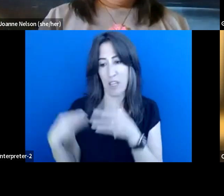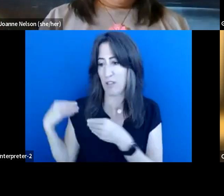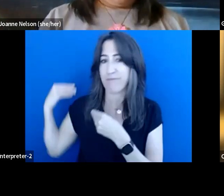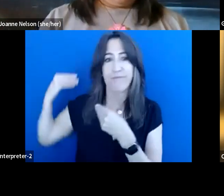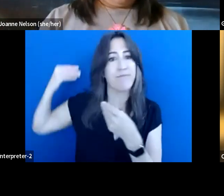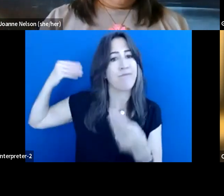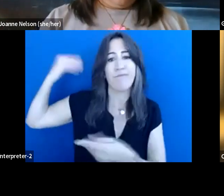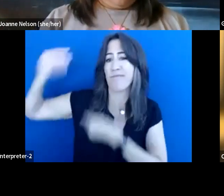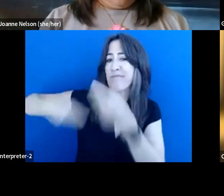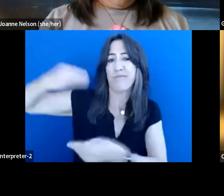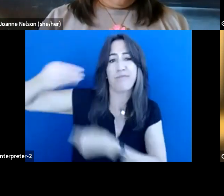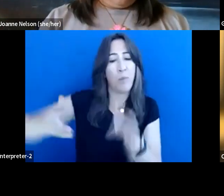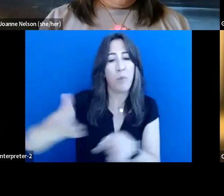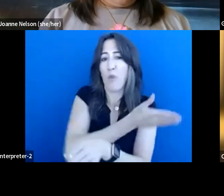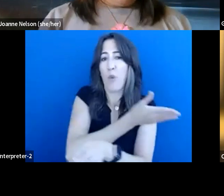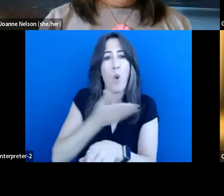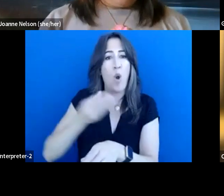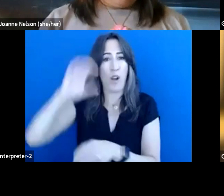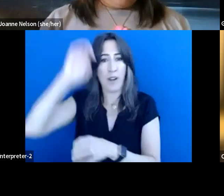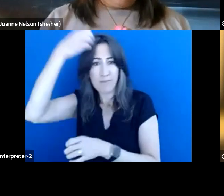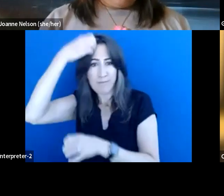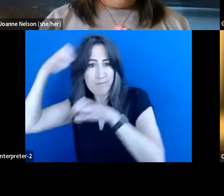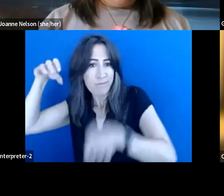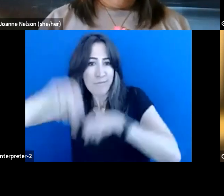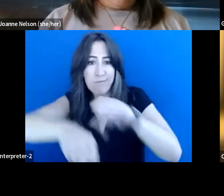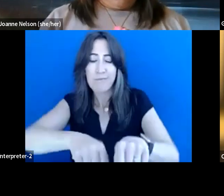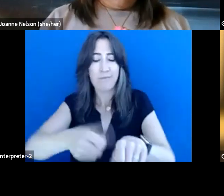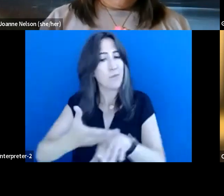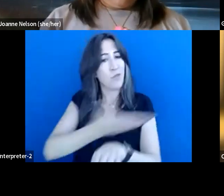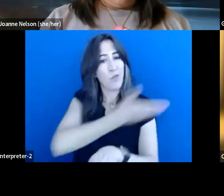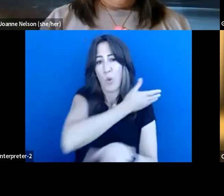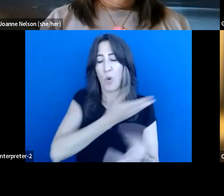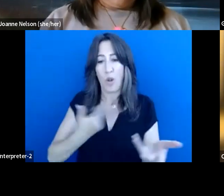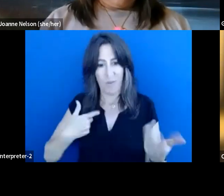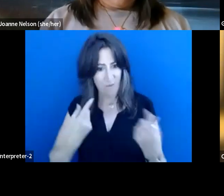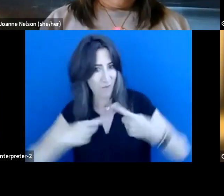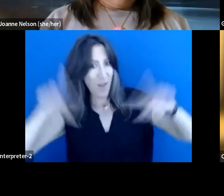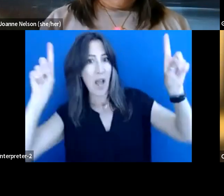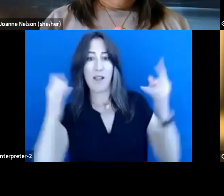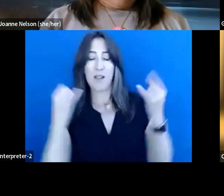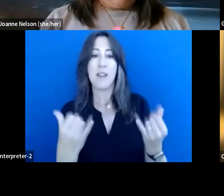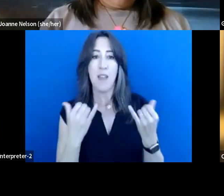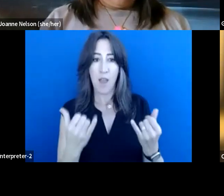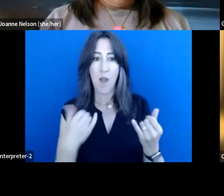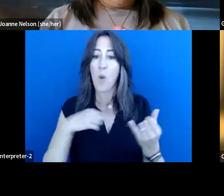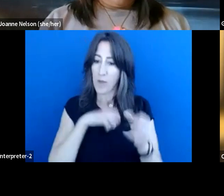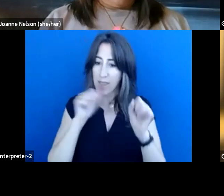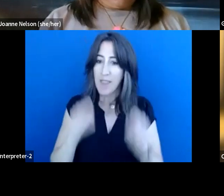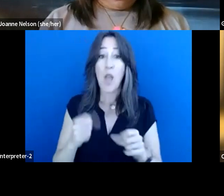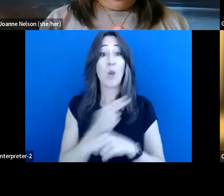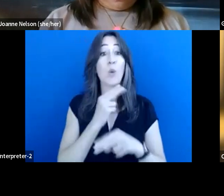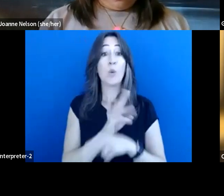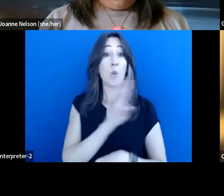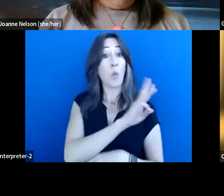immemorial, and that we are finally producing the types of outcomes at a Western scientific